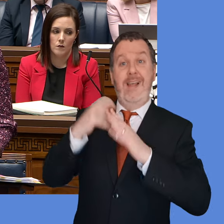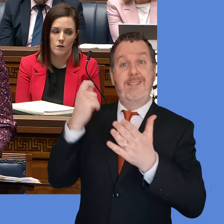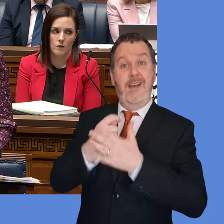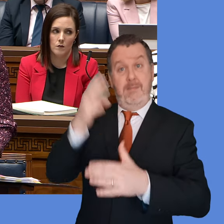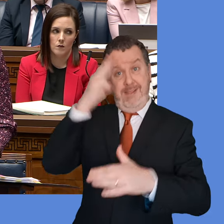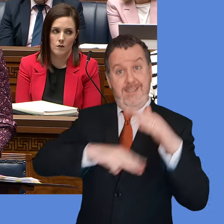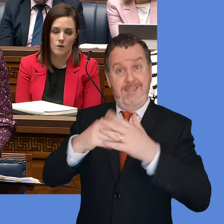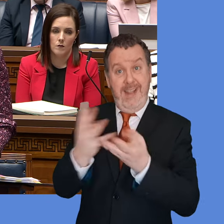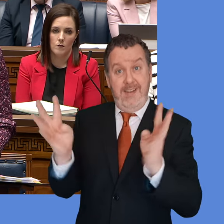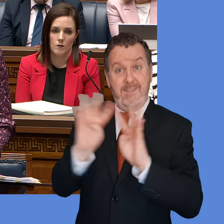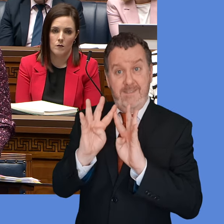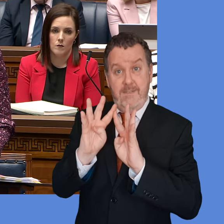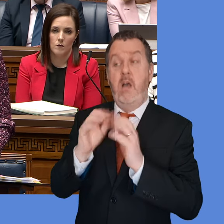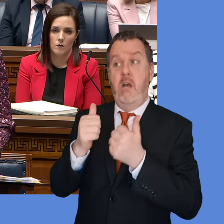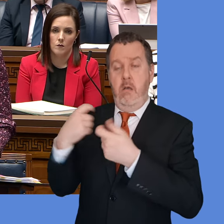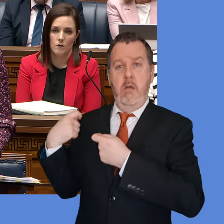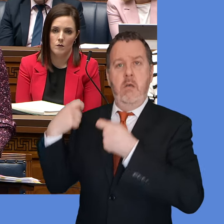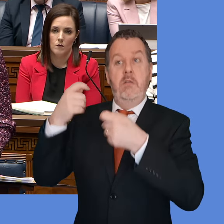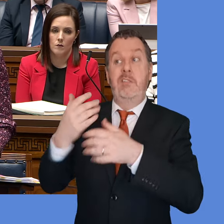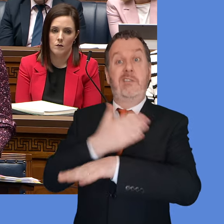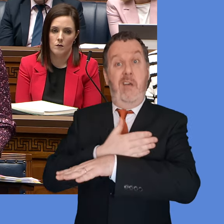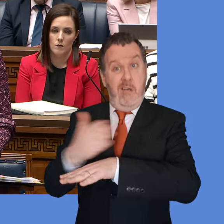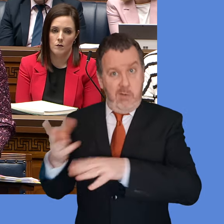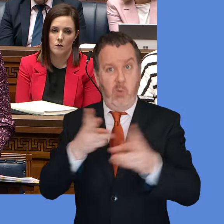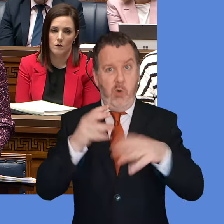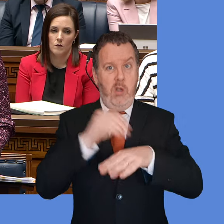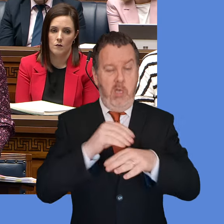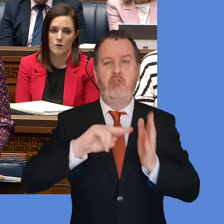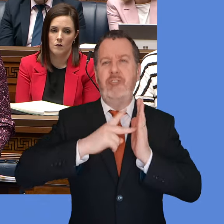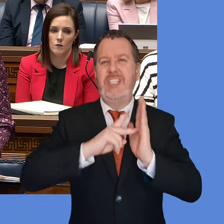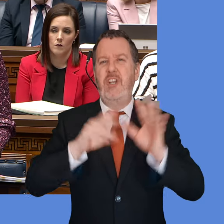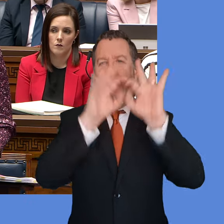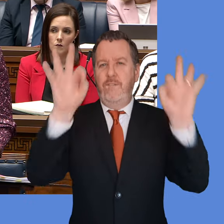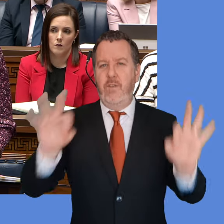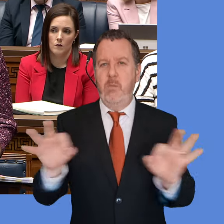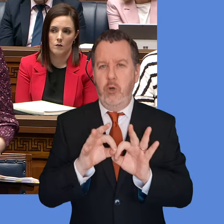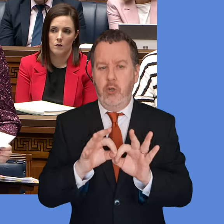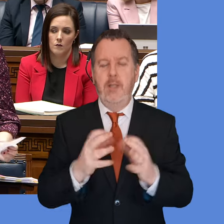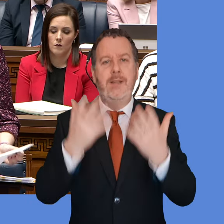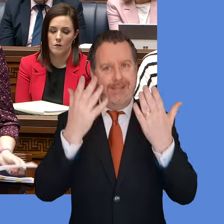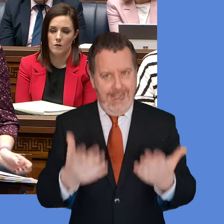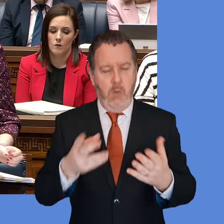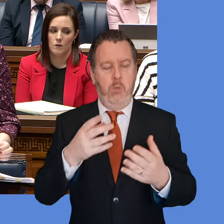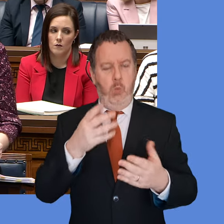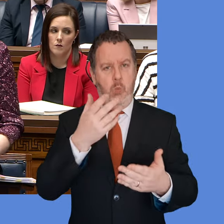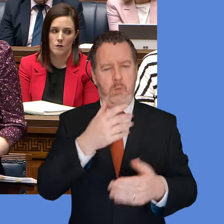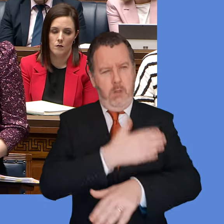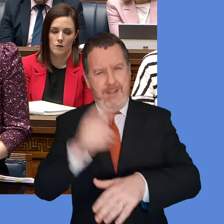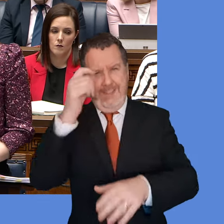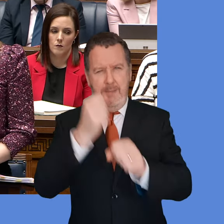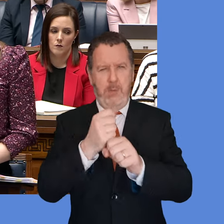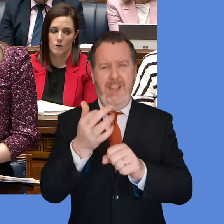for the strategic framework and work is already underway to establish the foundation for the necessary whole of government and whole of society approach.